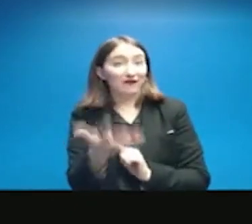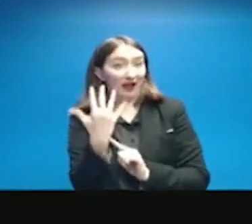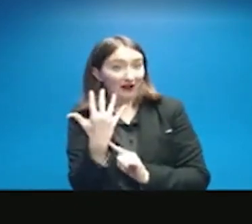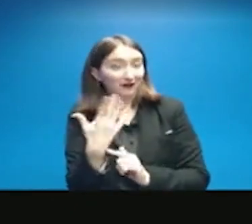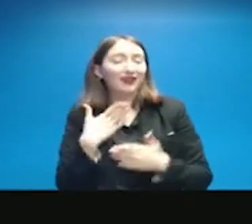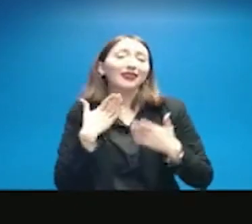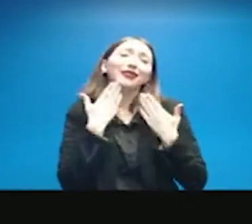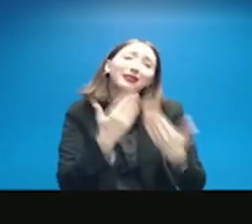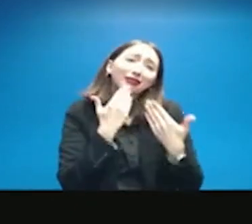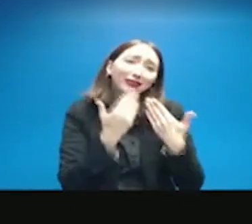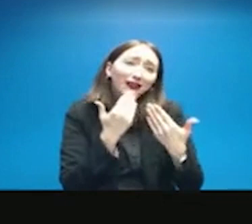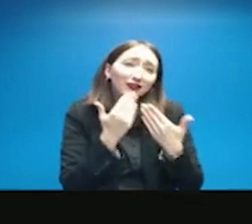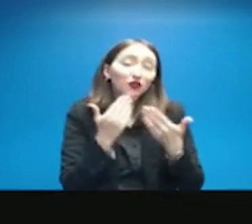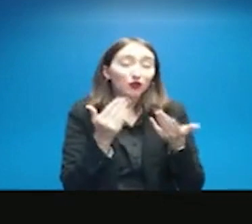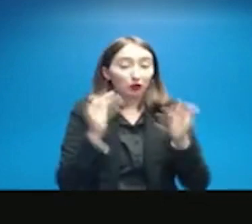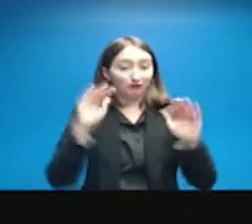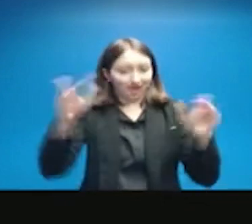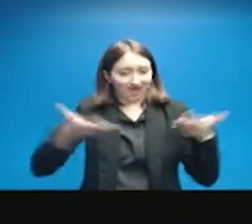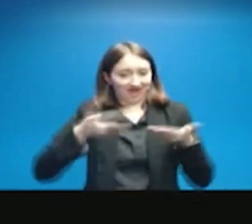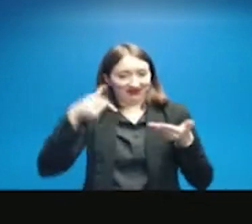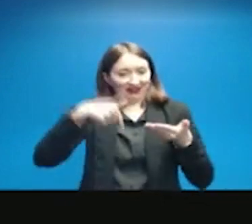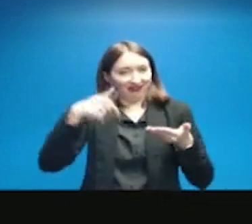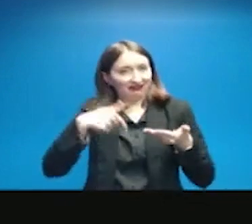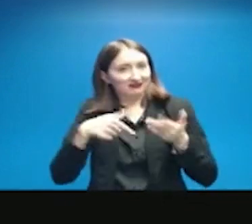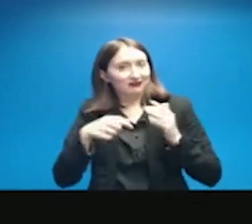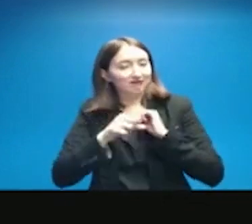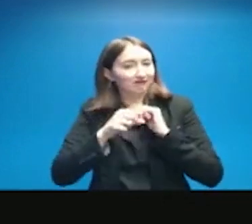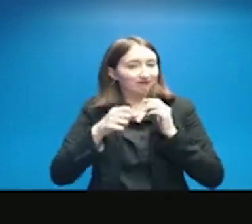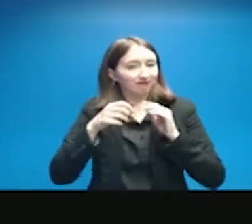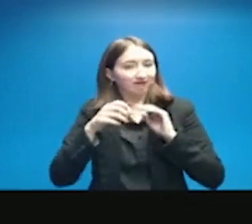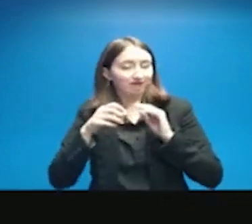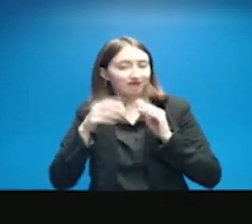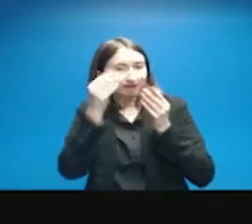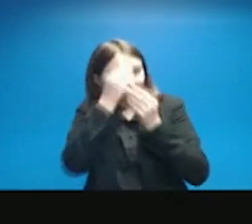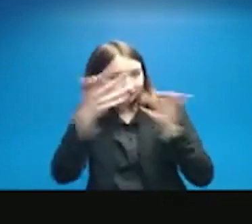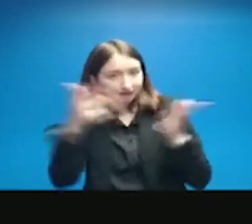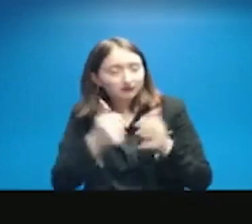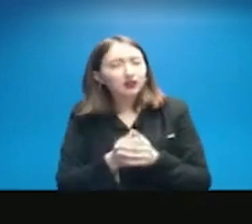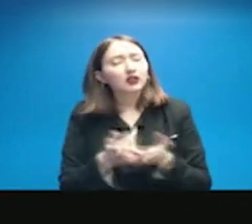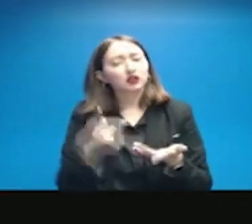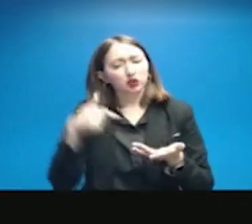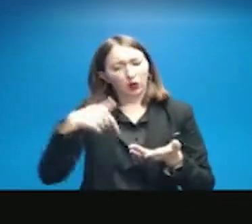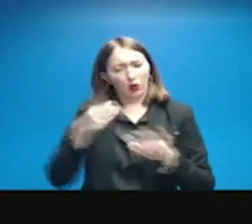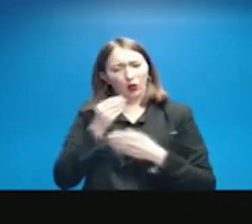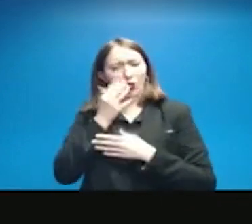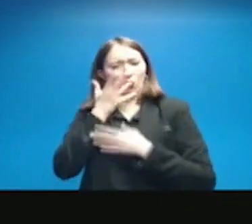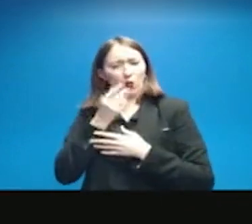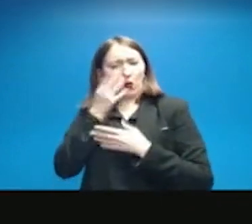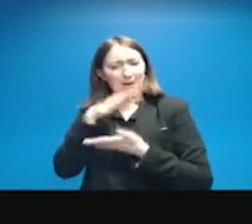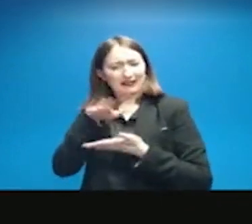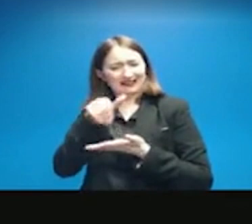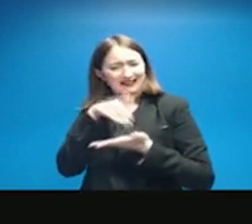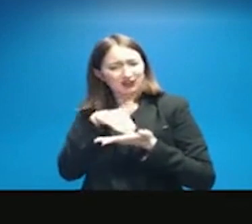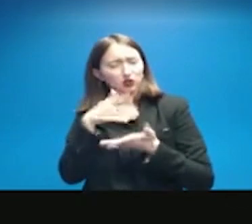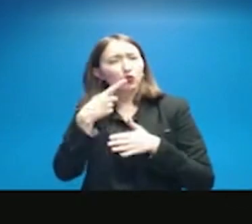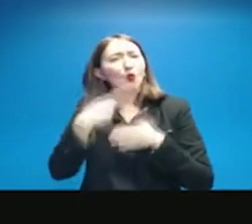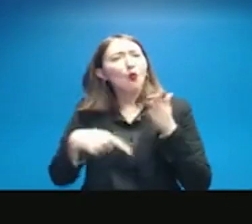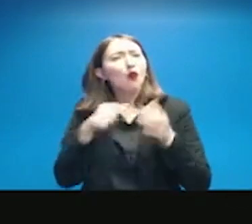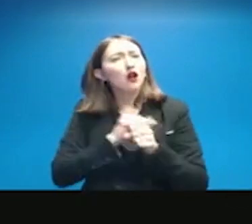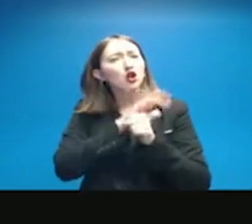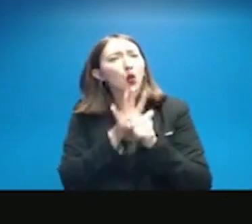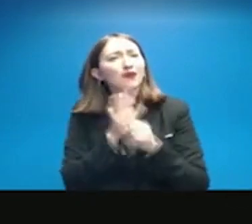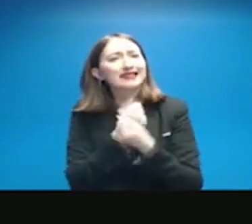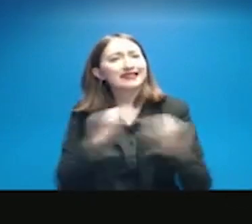firstly. Regarding the warming centers, what's the COVID safety protocols involved? Is there a limit to a number of individuals